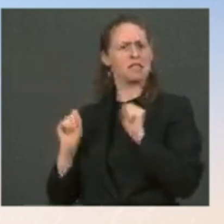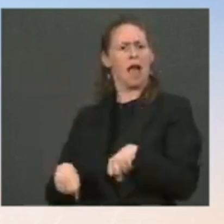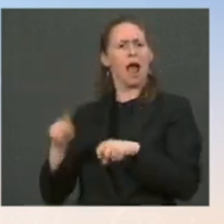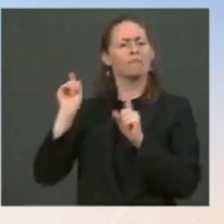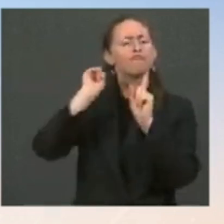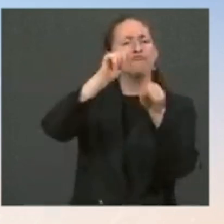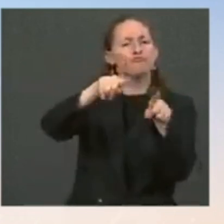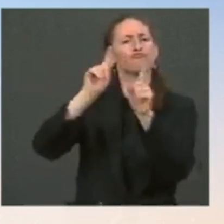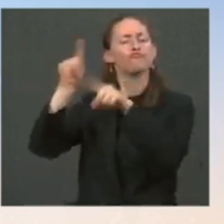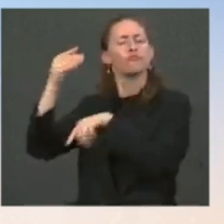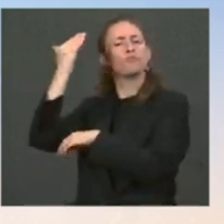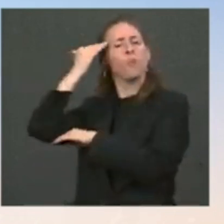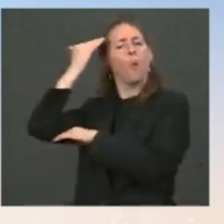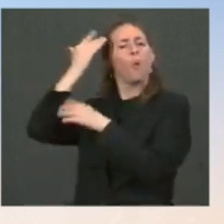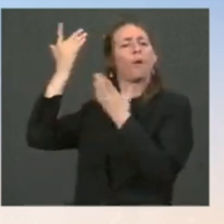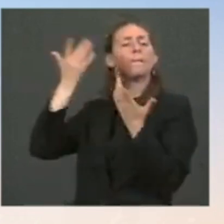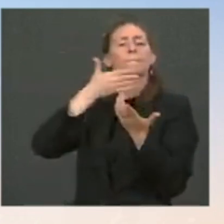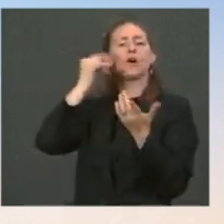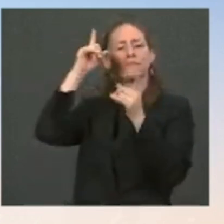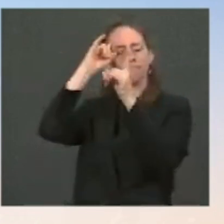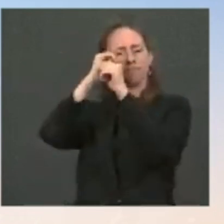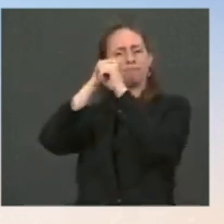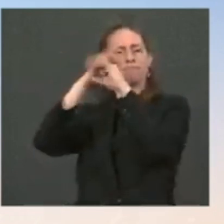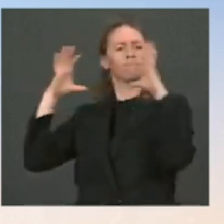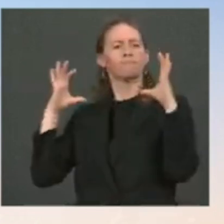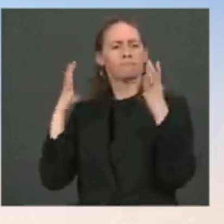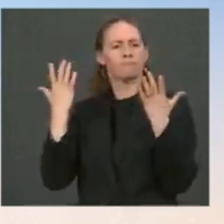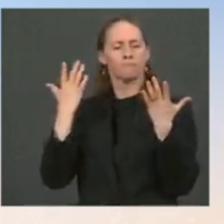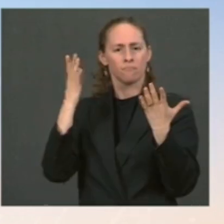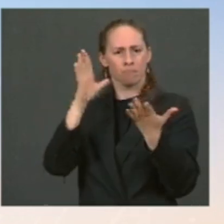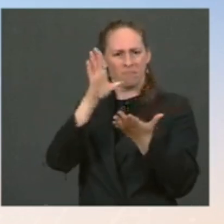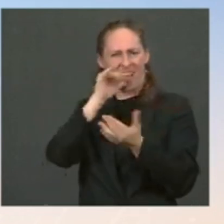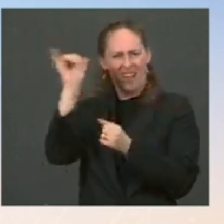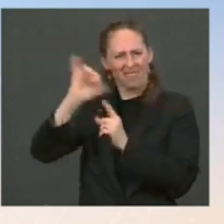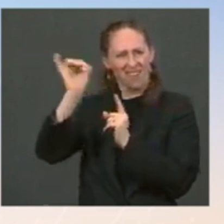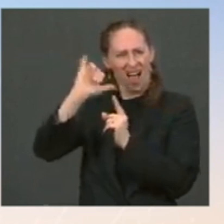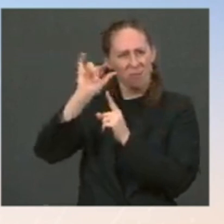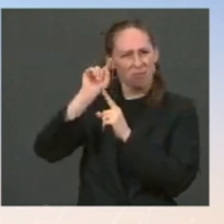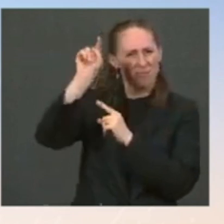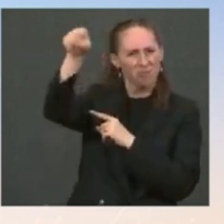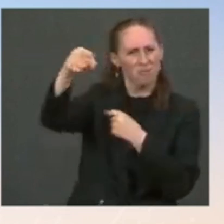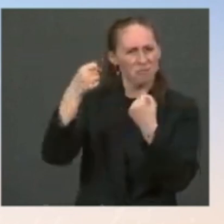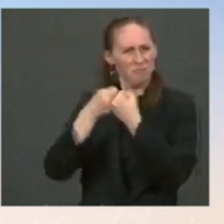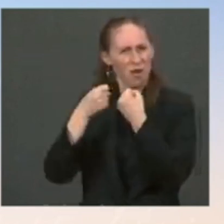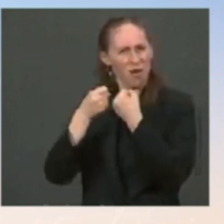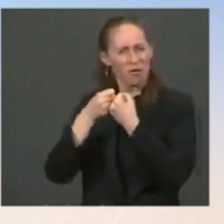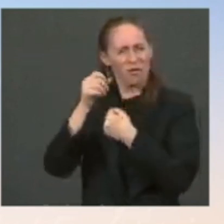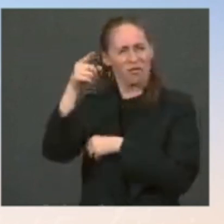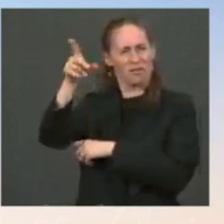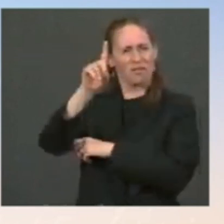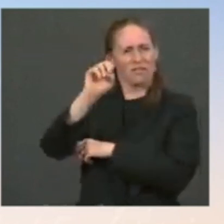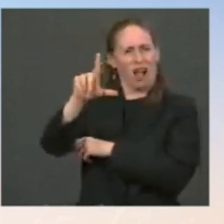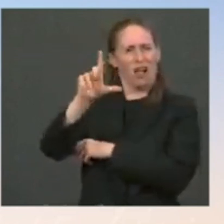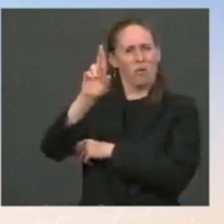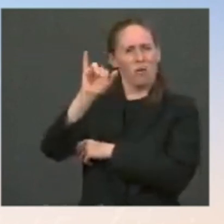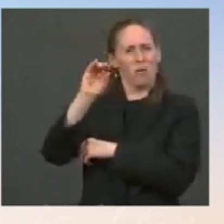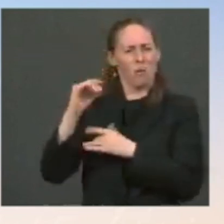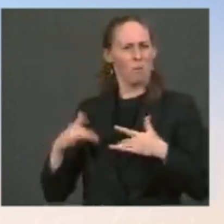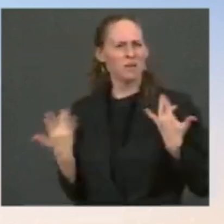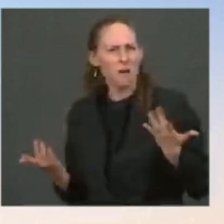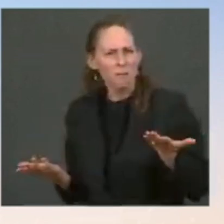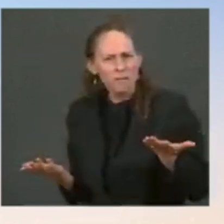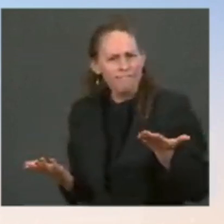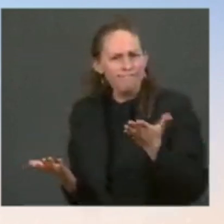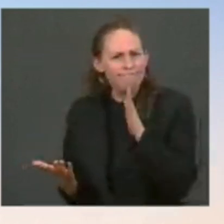POV to make policy. Why doesn't he do that? Why doesn't he go down to Del Rio, Texas and see what's going on? Well, first of all,